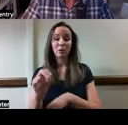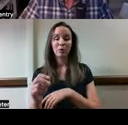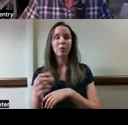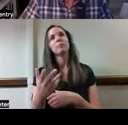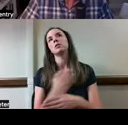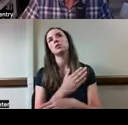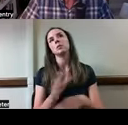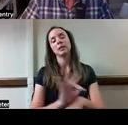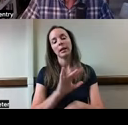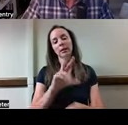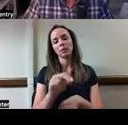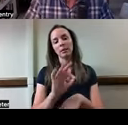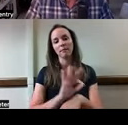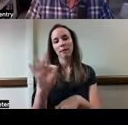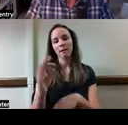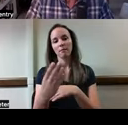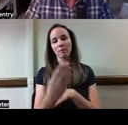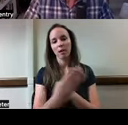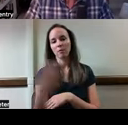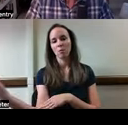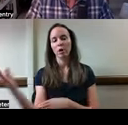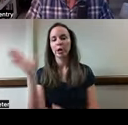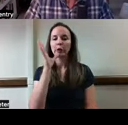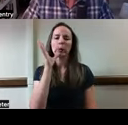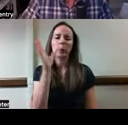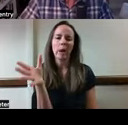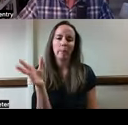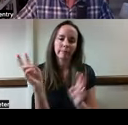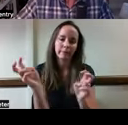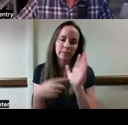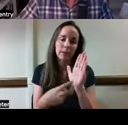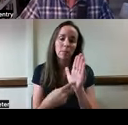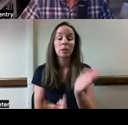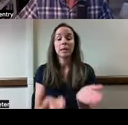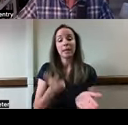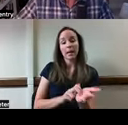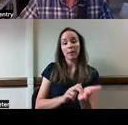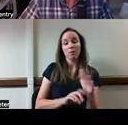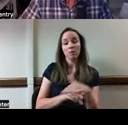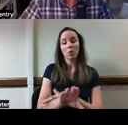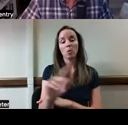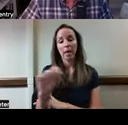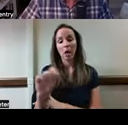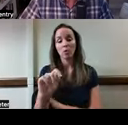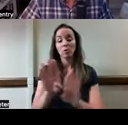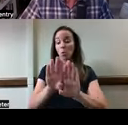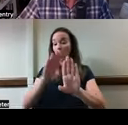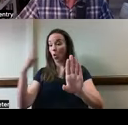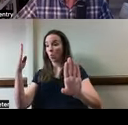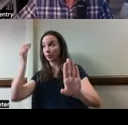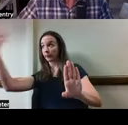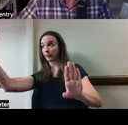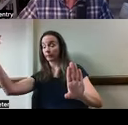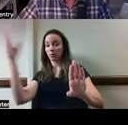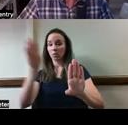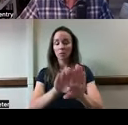8.30 and 9 every morning, grandma, let's say, gets up and goes in the bathroom. That door gets open and closed. And a half an